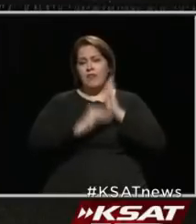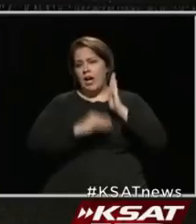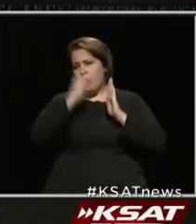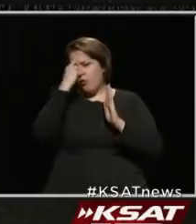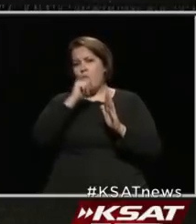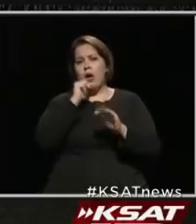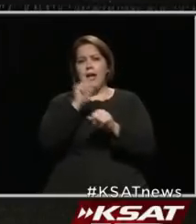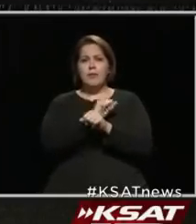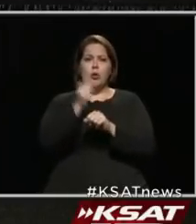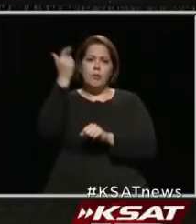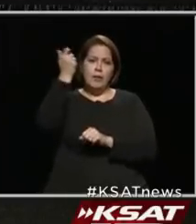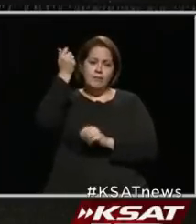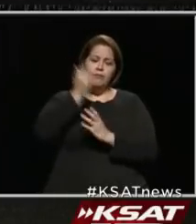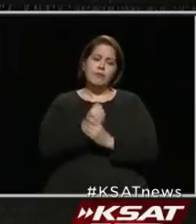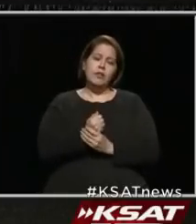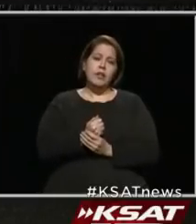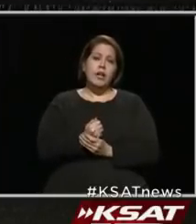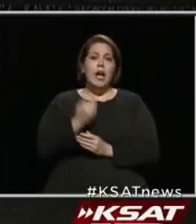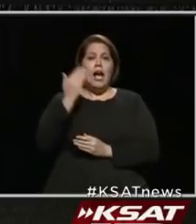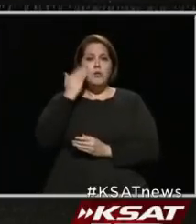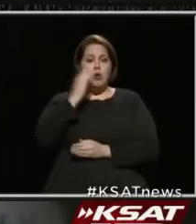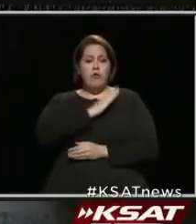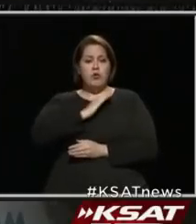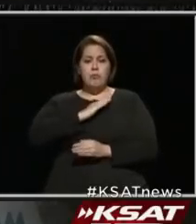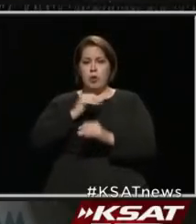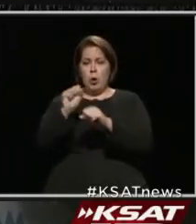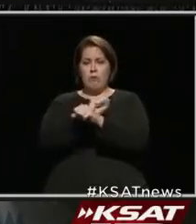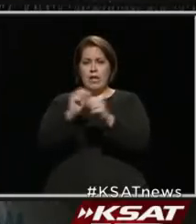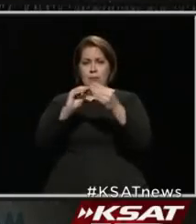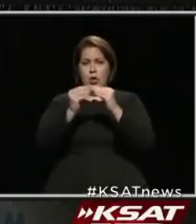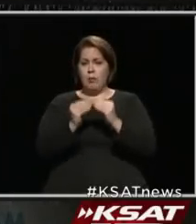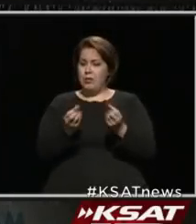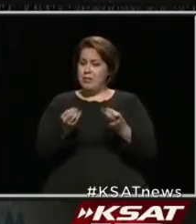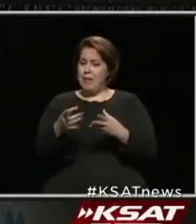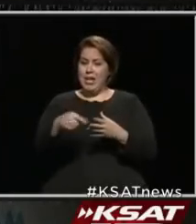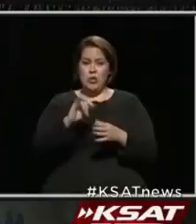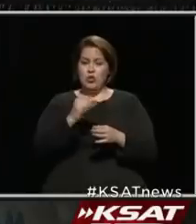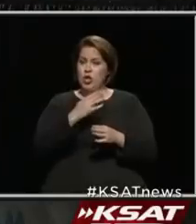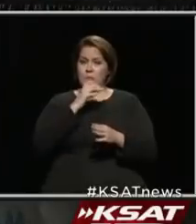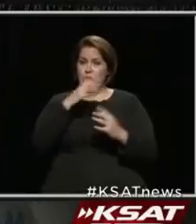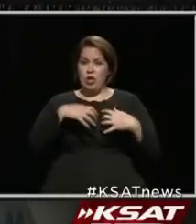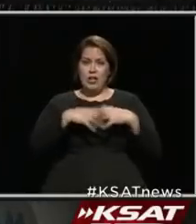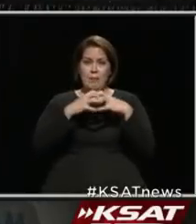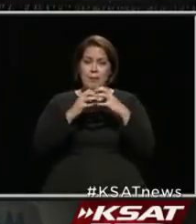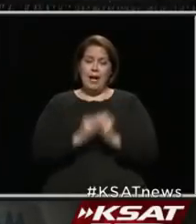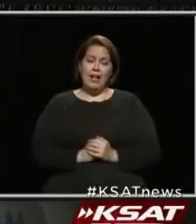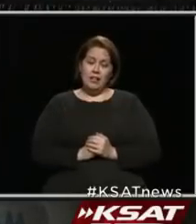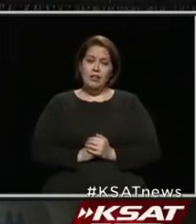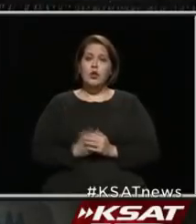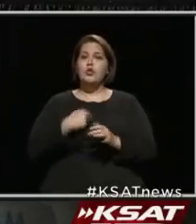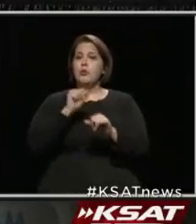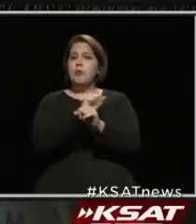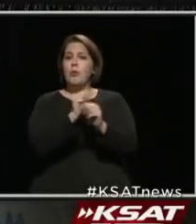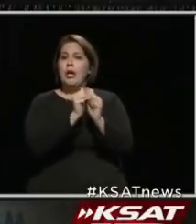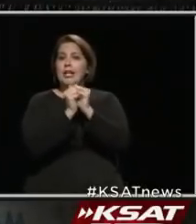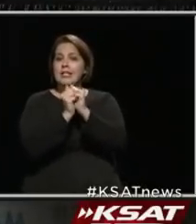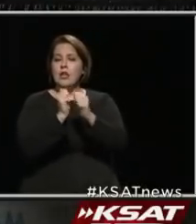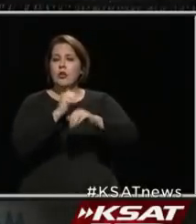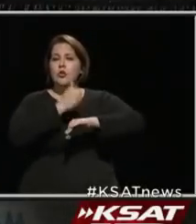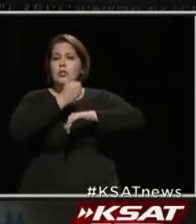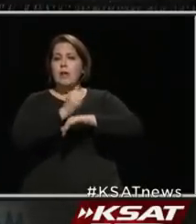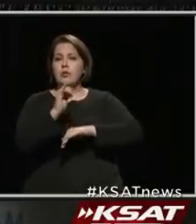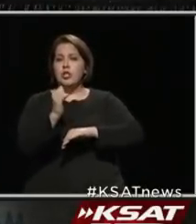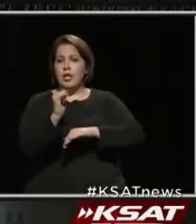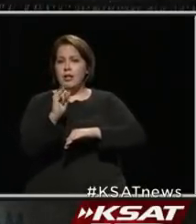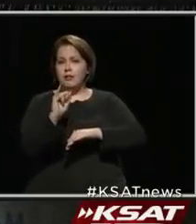unemployment. And as we know from the Bureau of Labor Statistics, many of those jobs are not coming back. So the city and the county have been working together to establish a